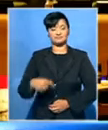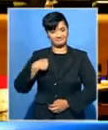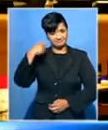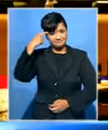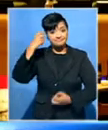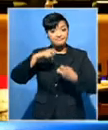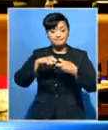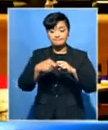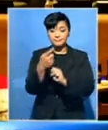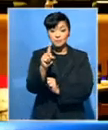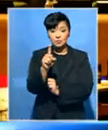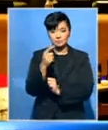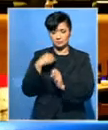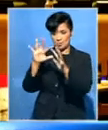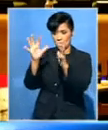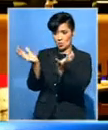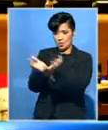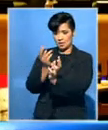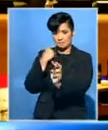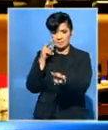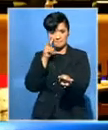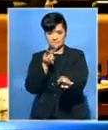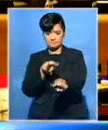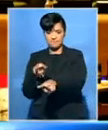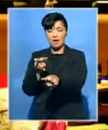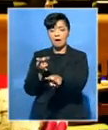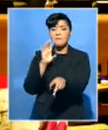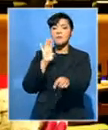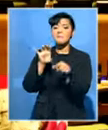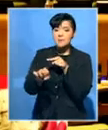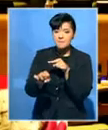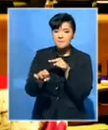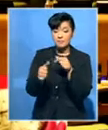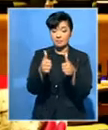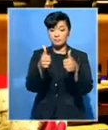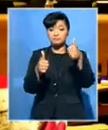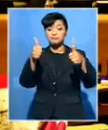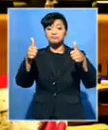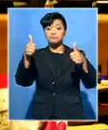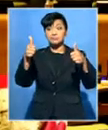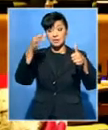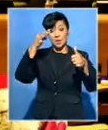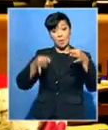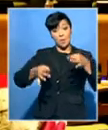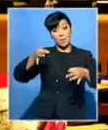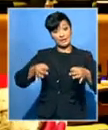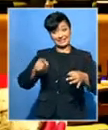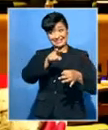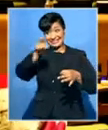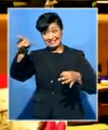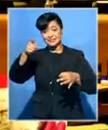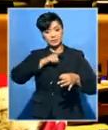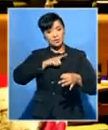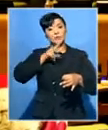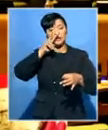What I have seen in the world is that, yes, there has been political will, because otherwise we wouldn't have these